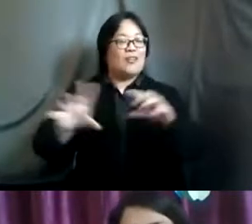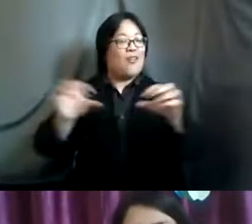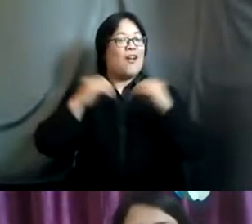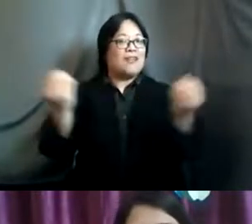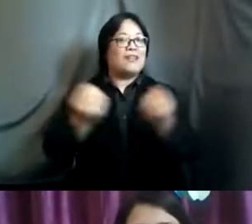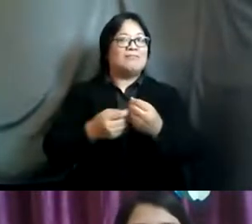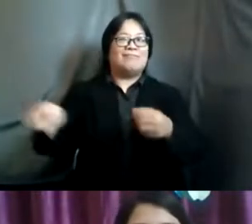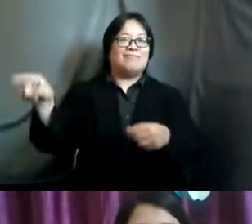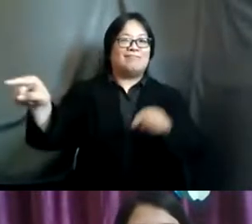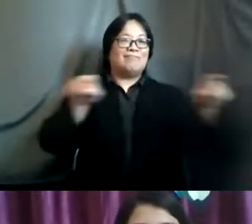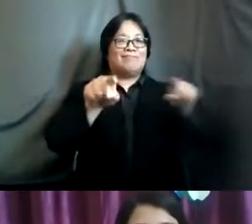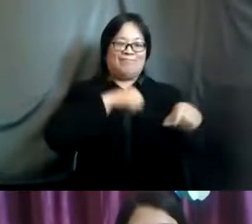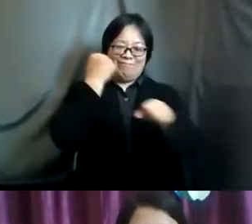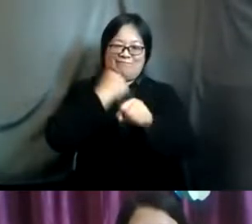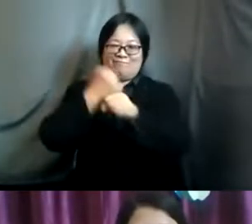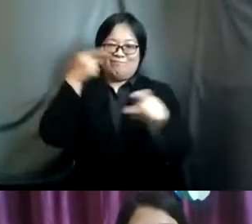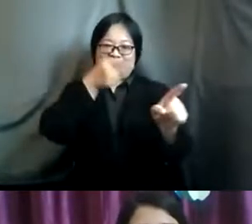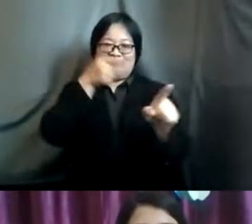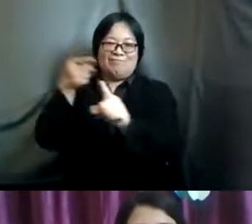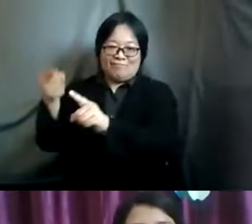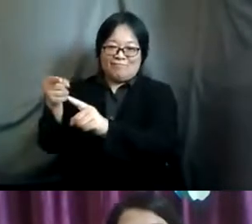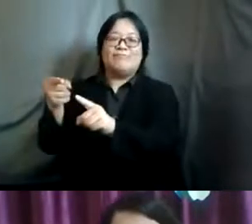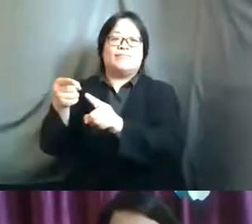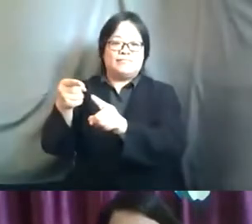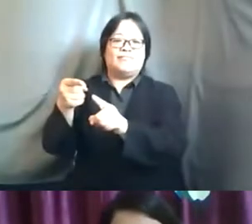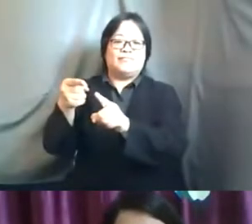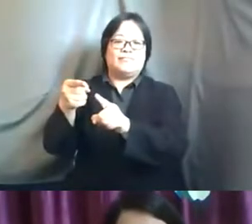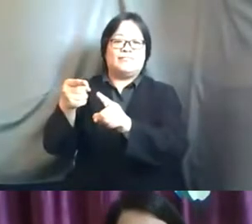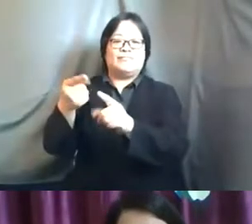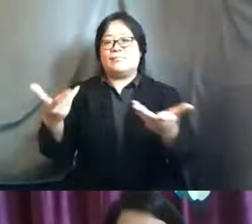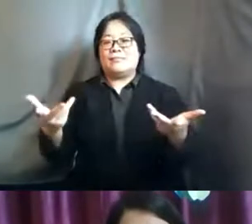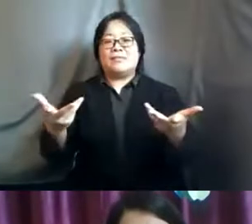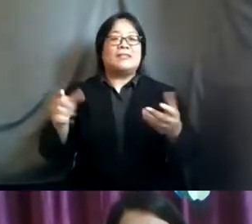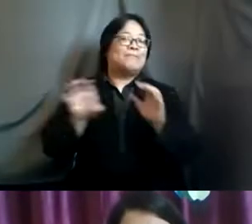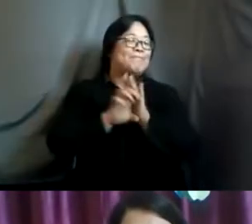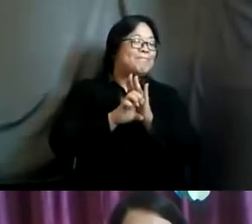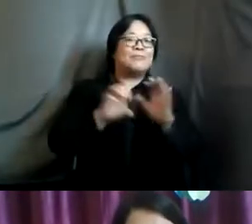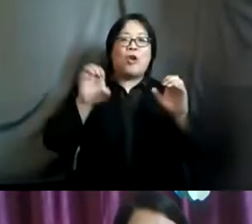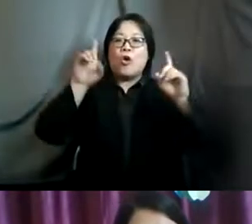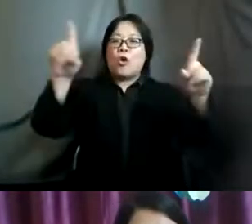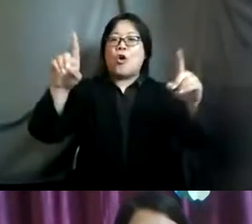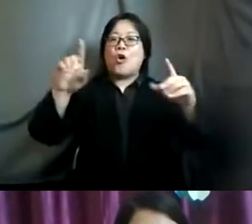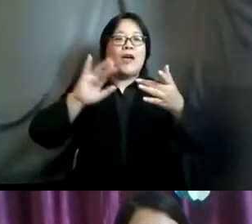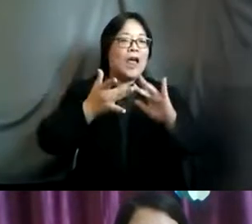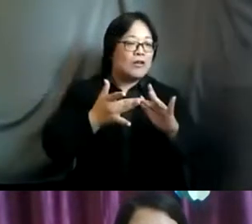so hard in this situation to um do the online education education for csc and provide the education for um